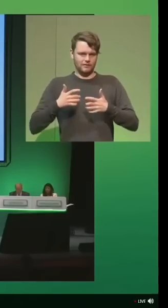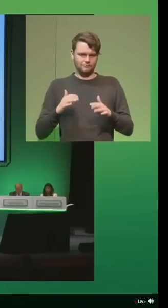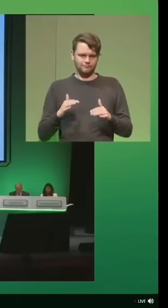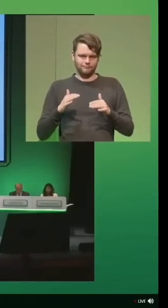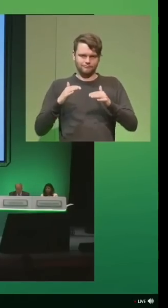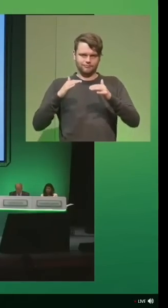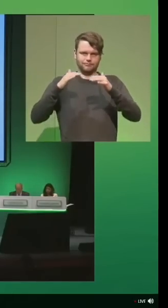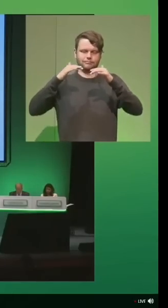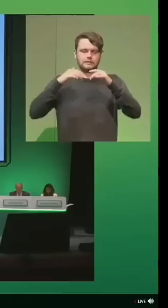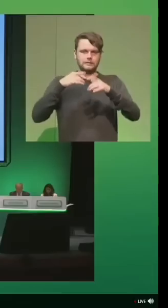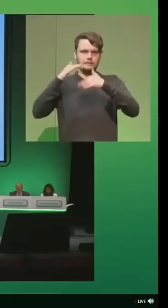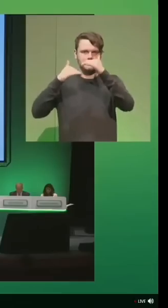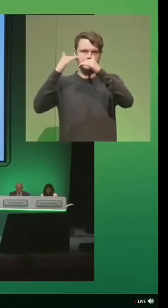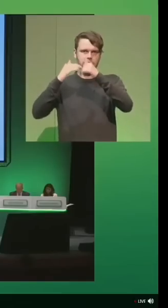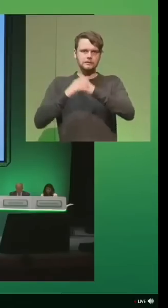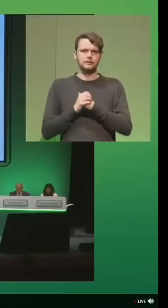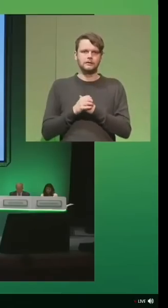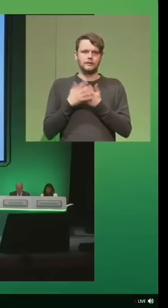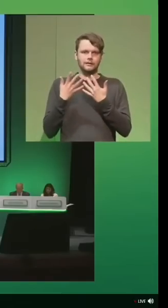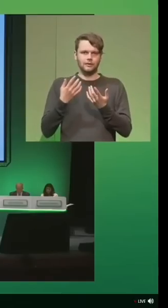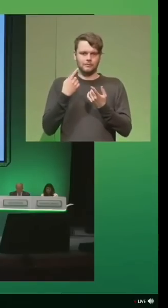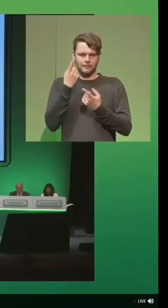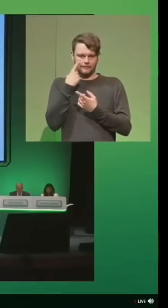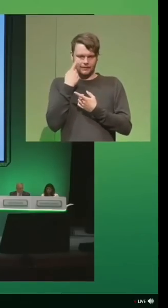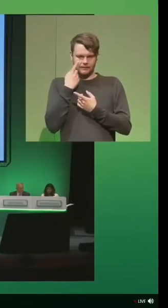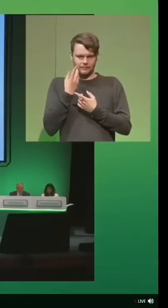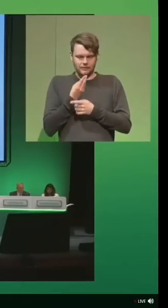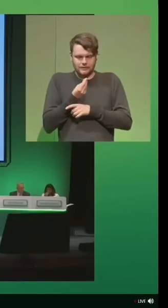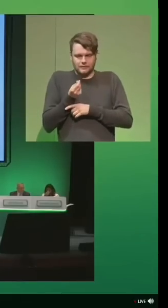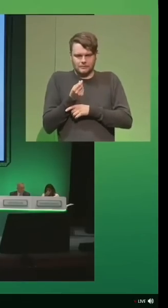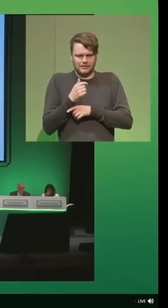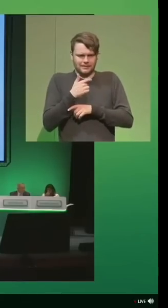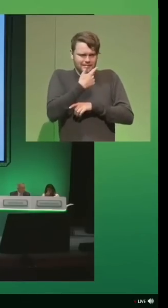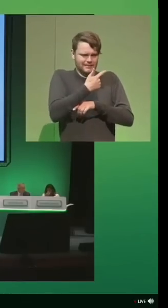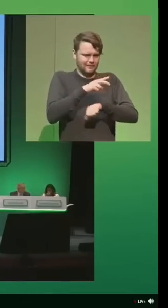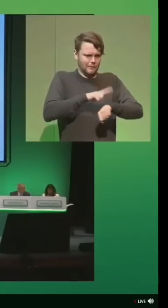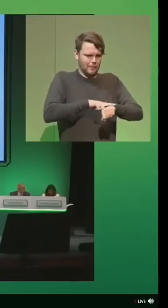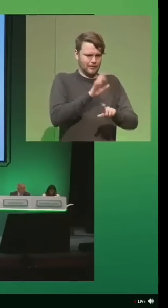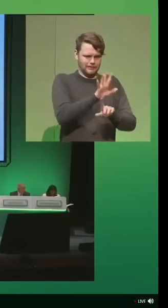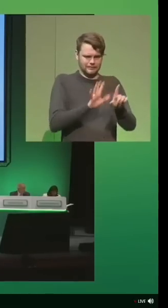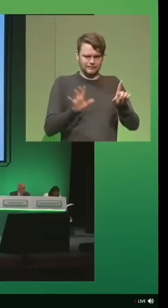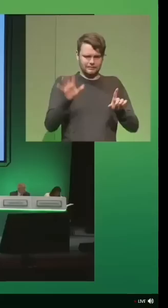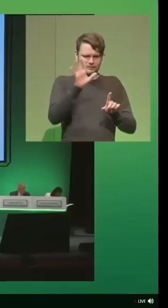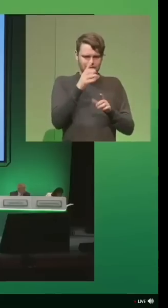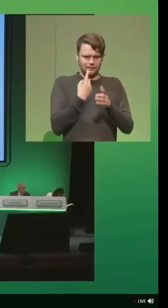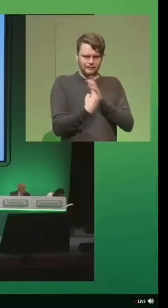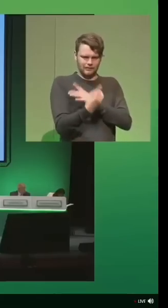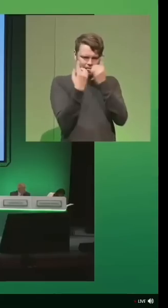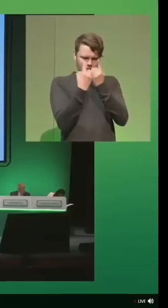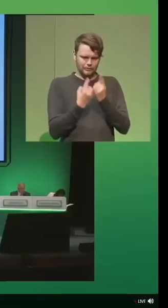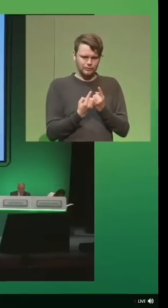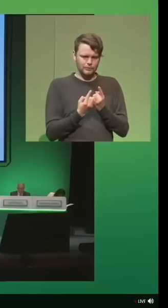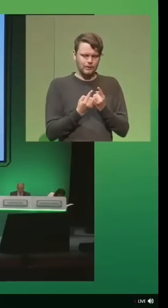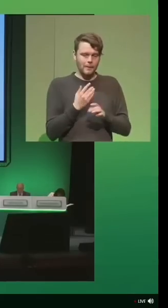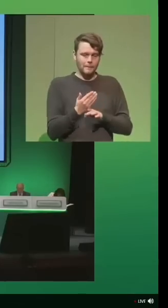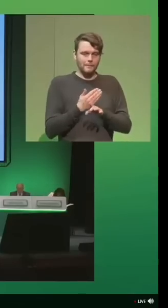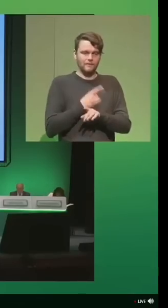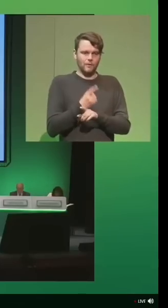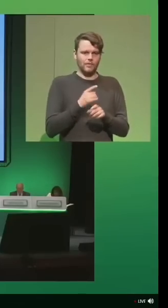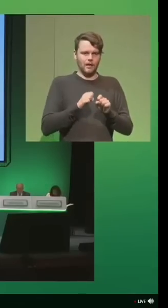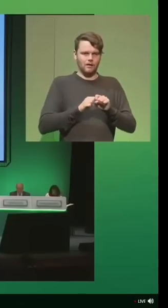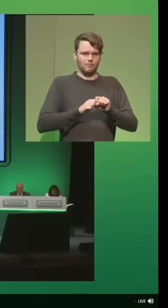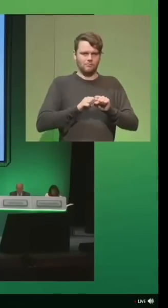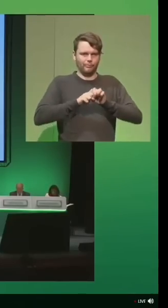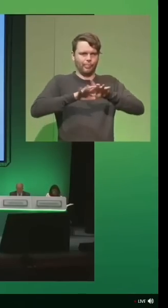coming up to a head. And it's now being investigated by at least seven police forces that I know of, individual matters. Before that